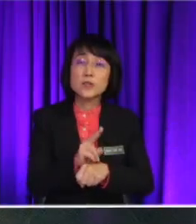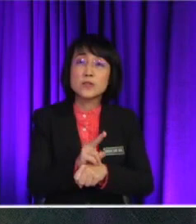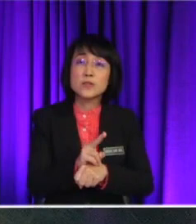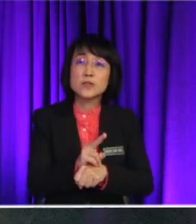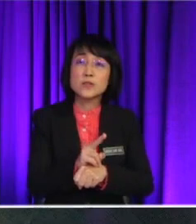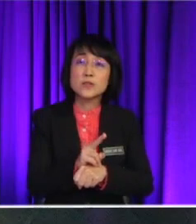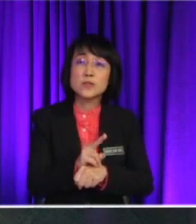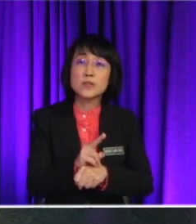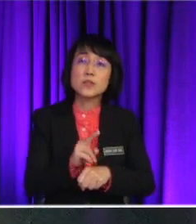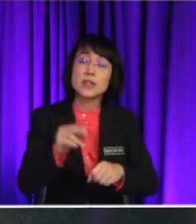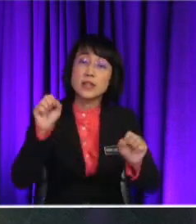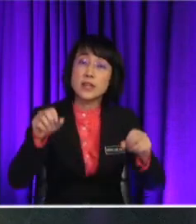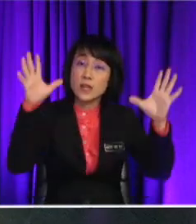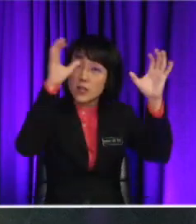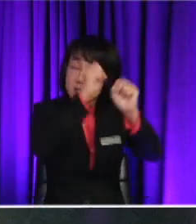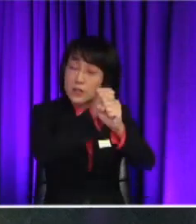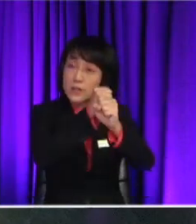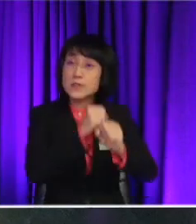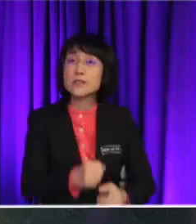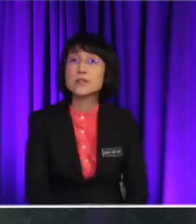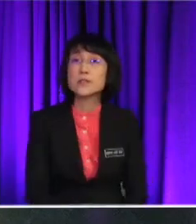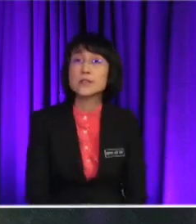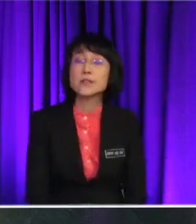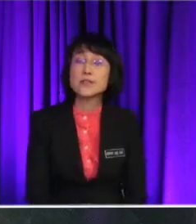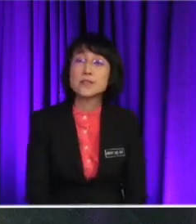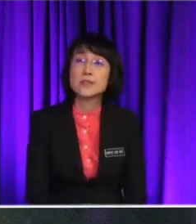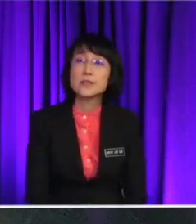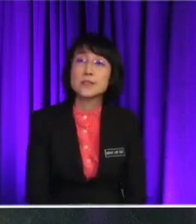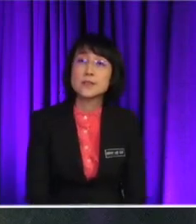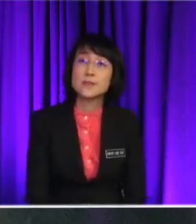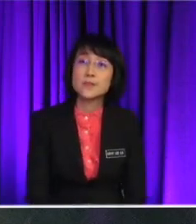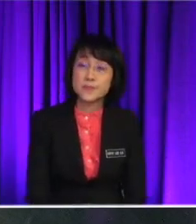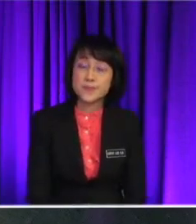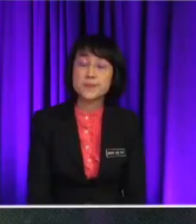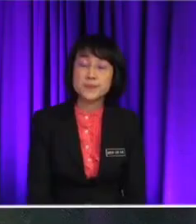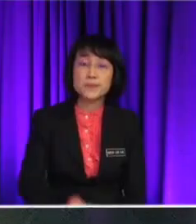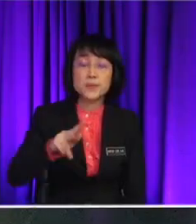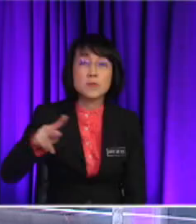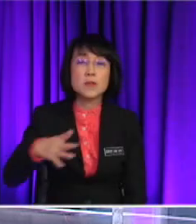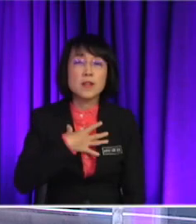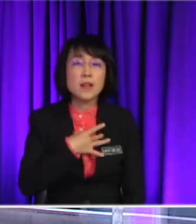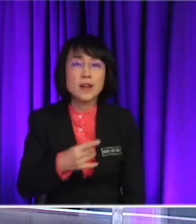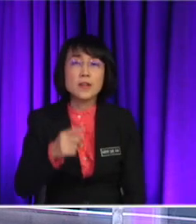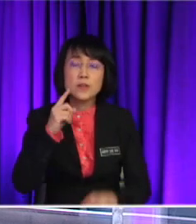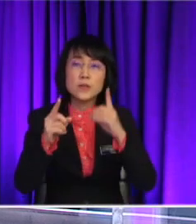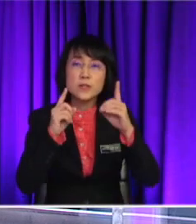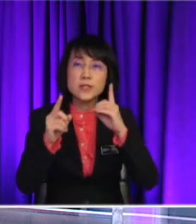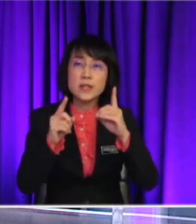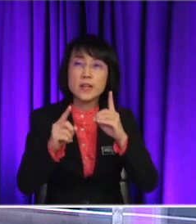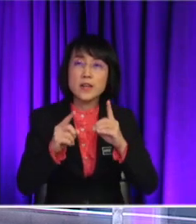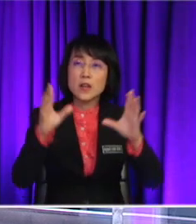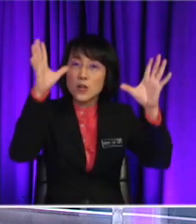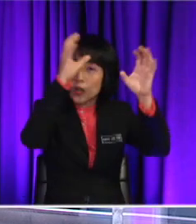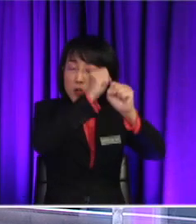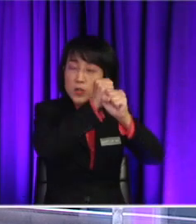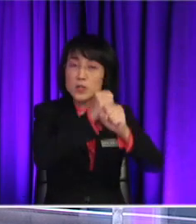it. But instead of saying conclusion, because some of my pupils, they will like to say conclusions. Yeah. But actually, have to say in conclusion. You